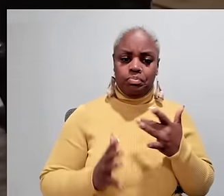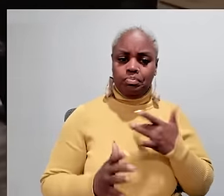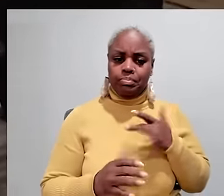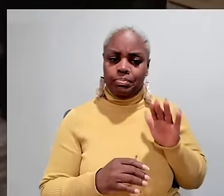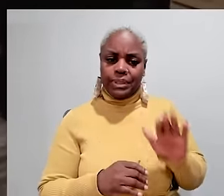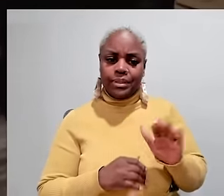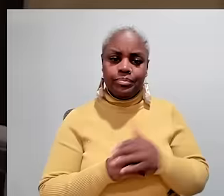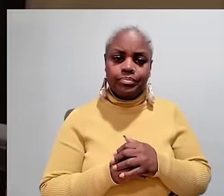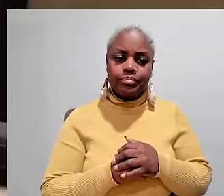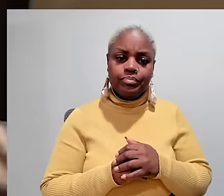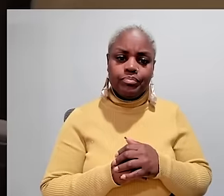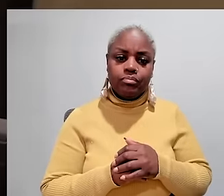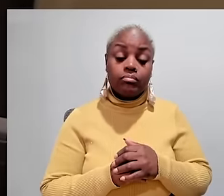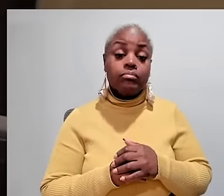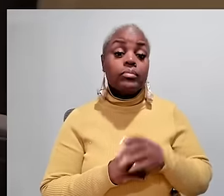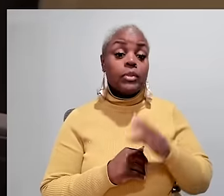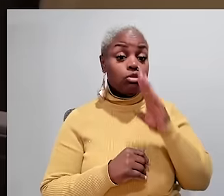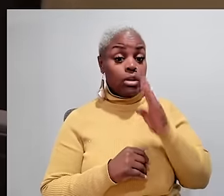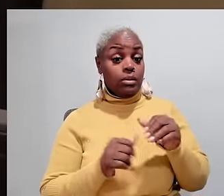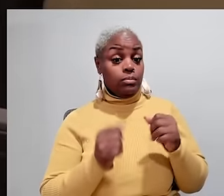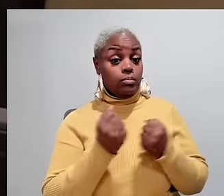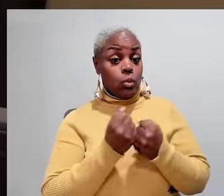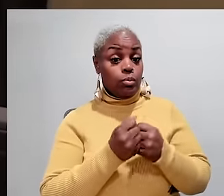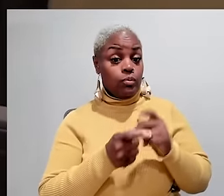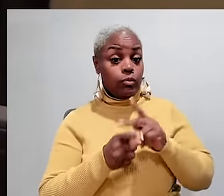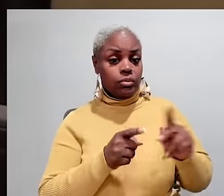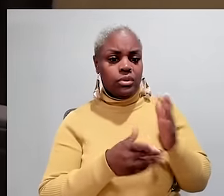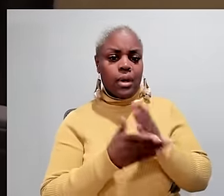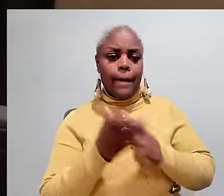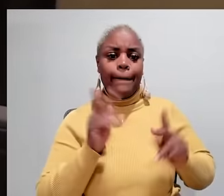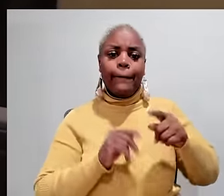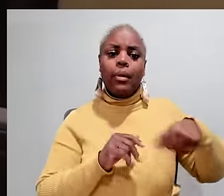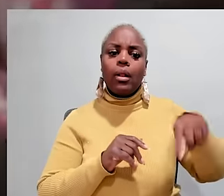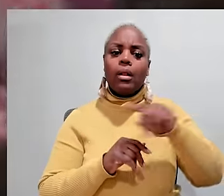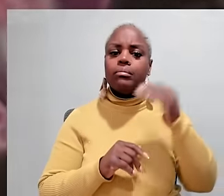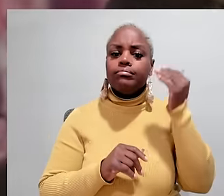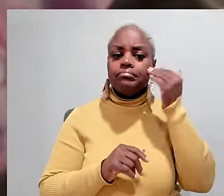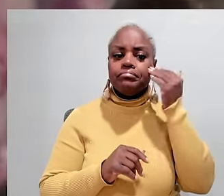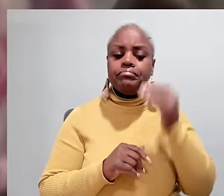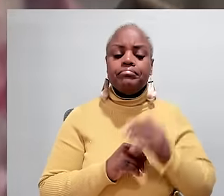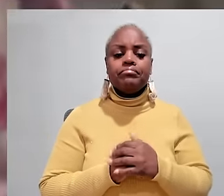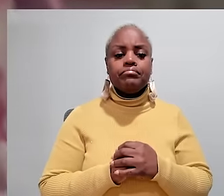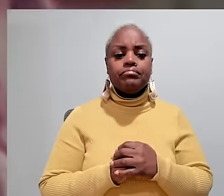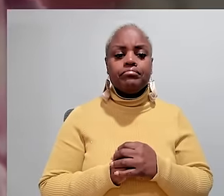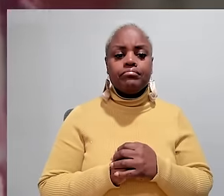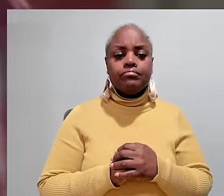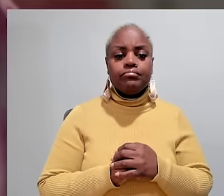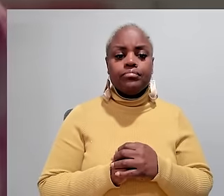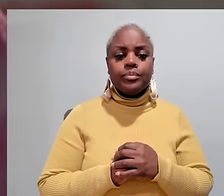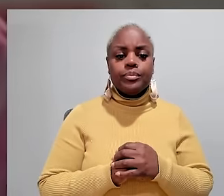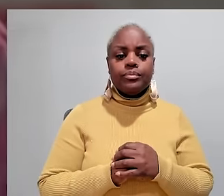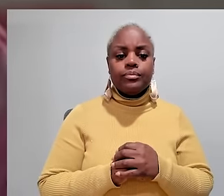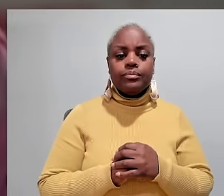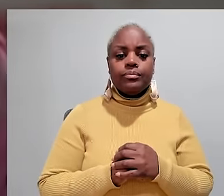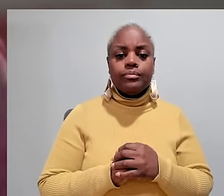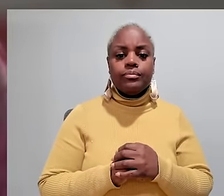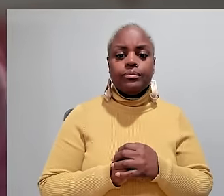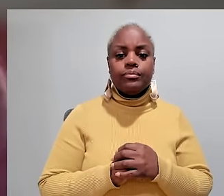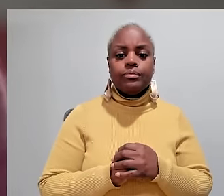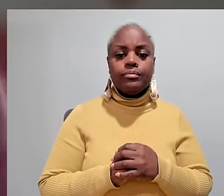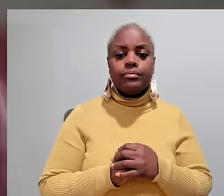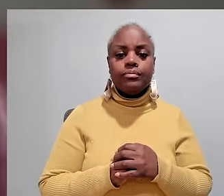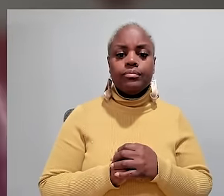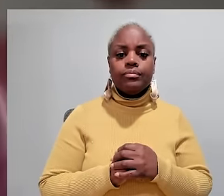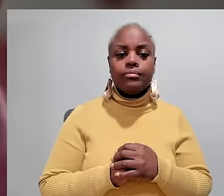he mostly communicates using sounds and hand gestures that's some good bacon yeah